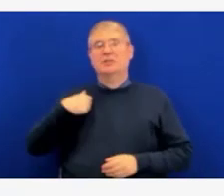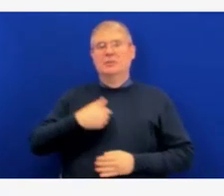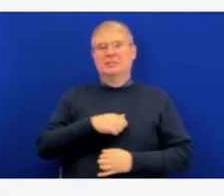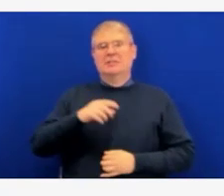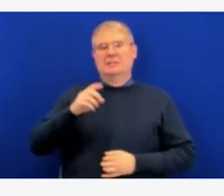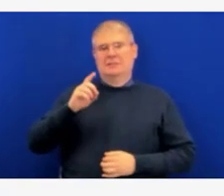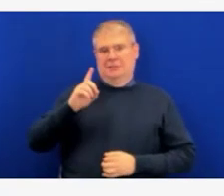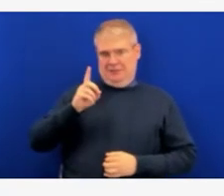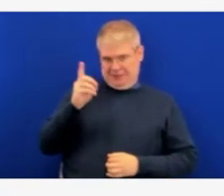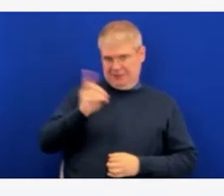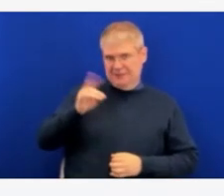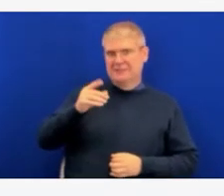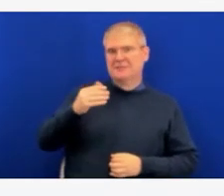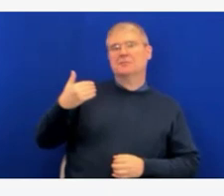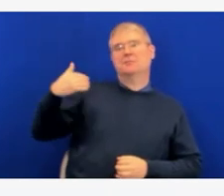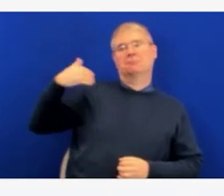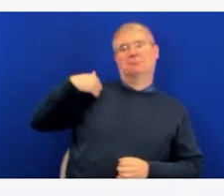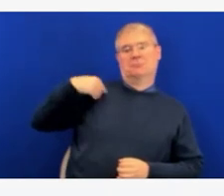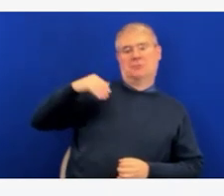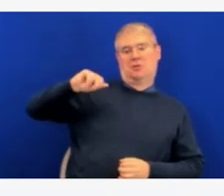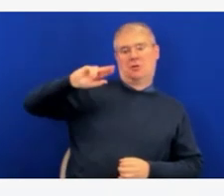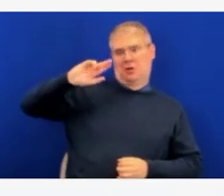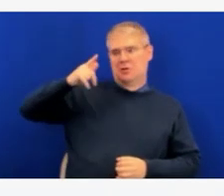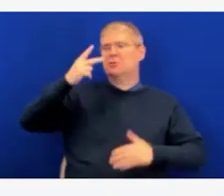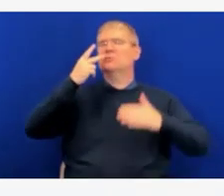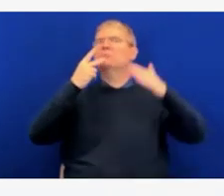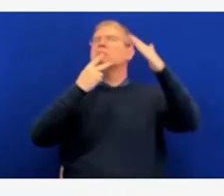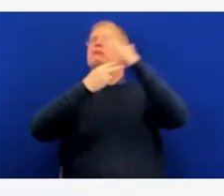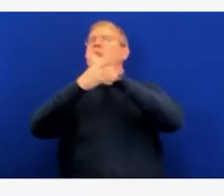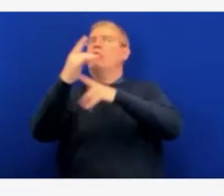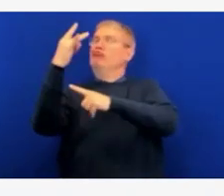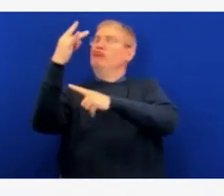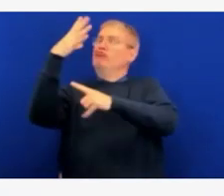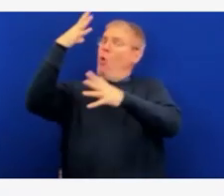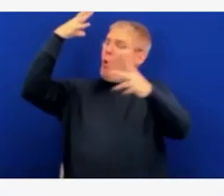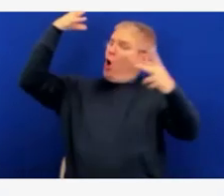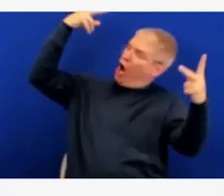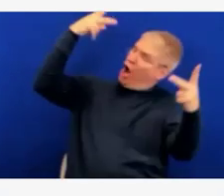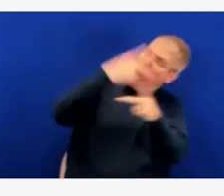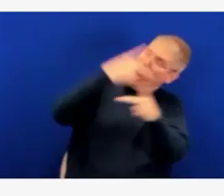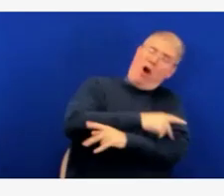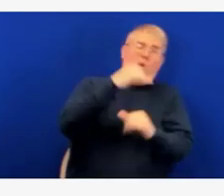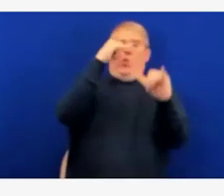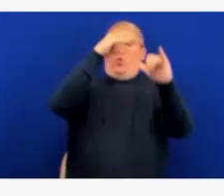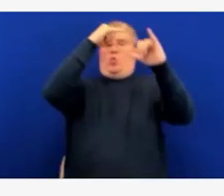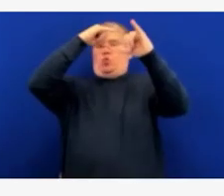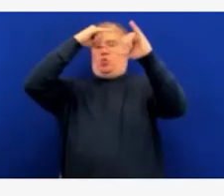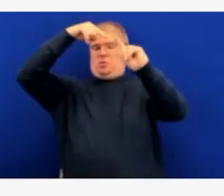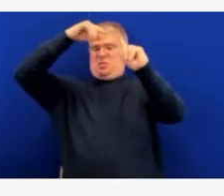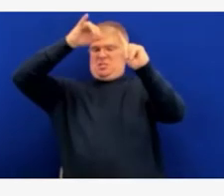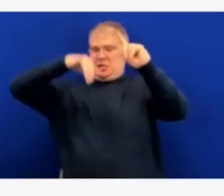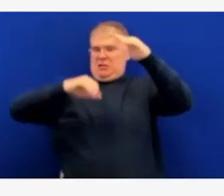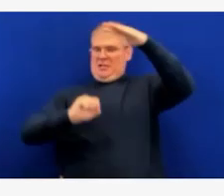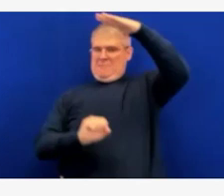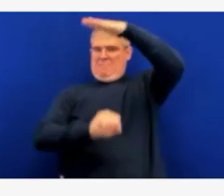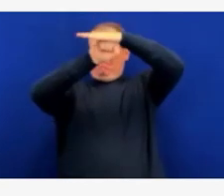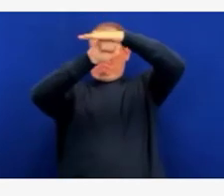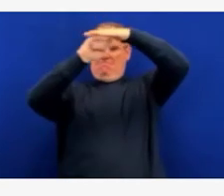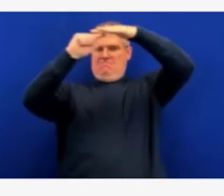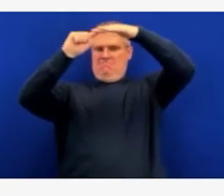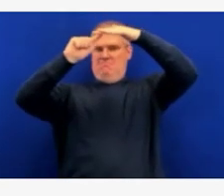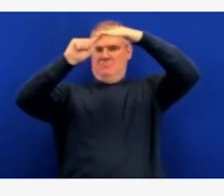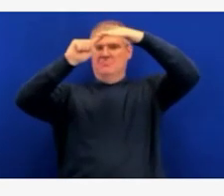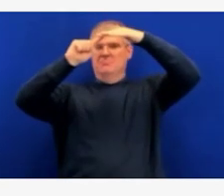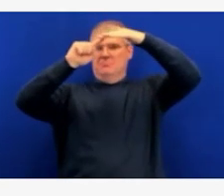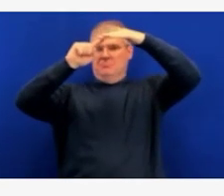the worst-case scenario, which, knock on wood, is great for all of us. You're absolutely right that the cases that are reported to public